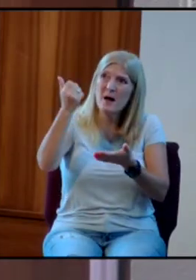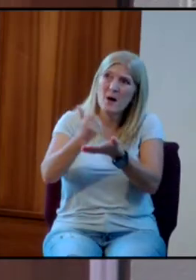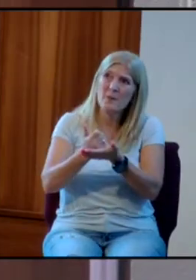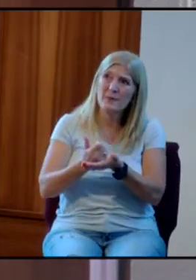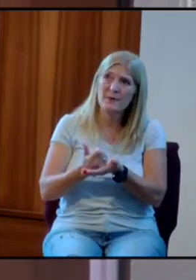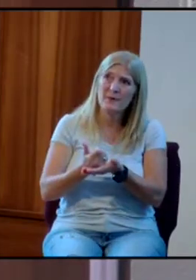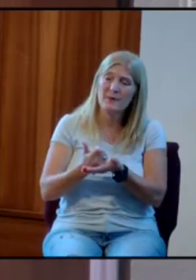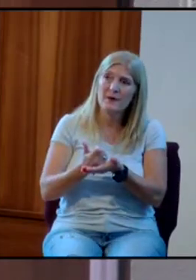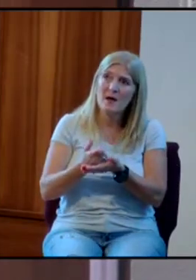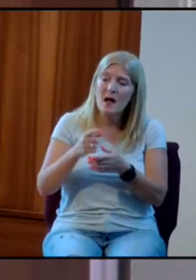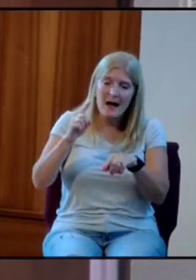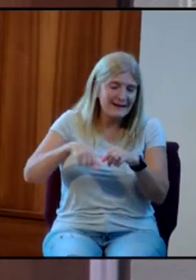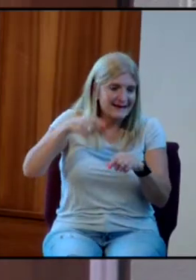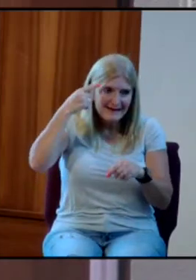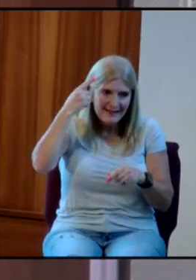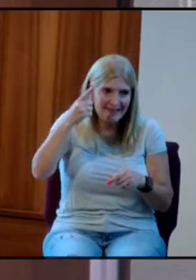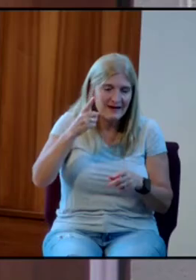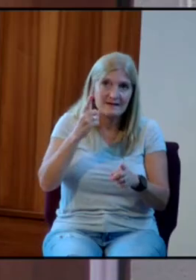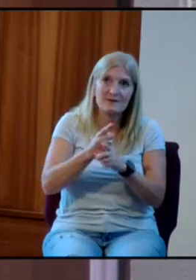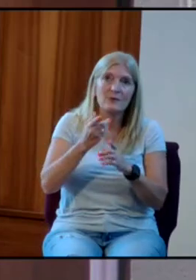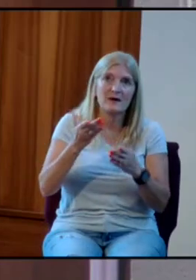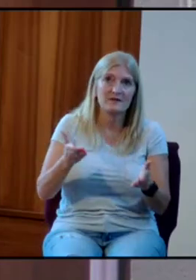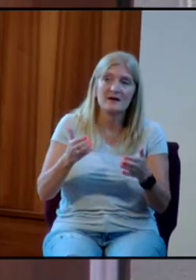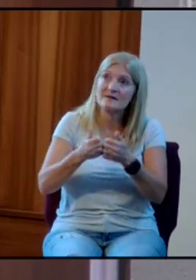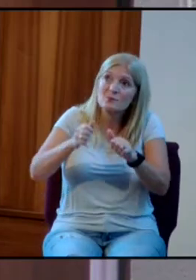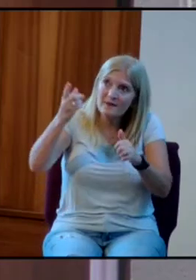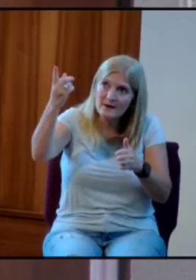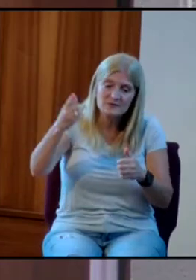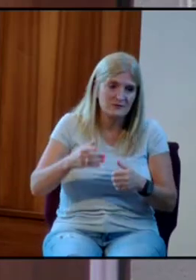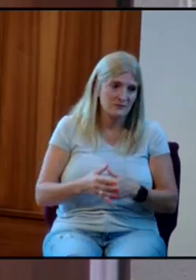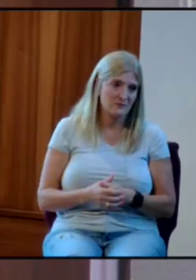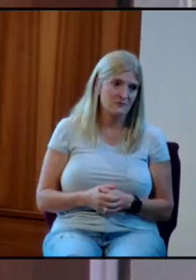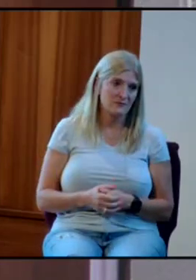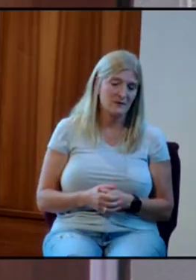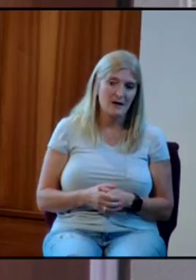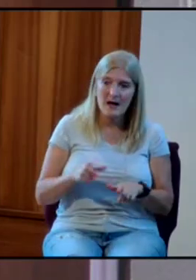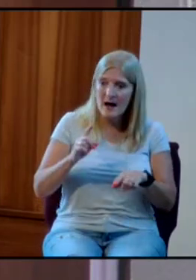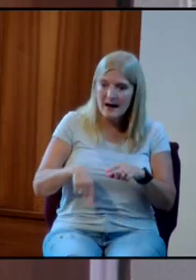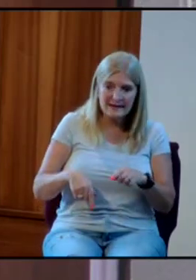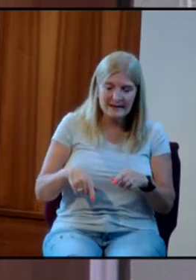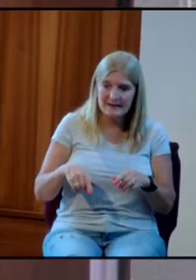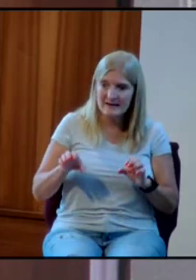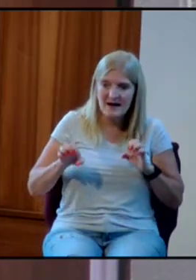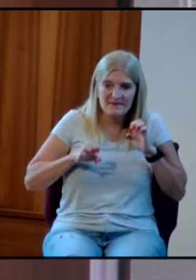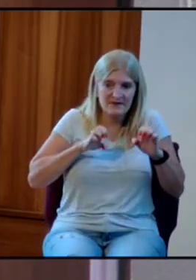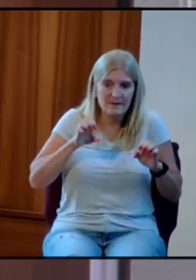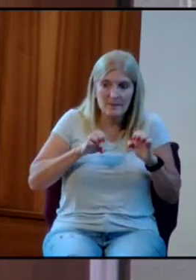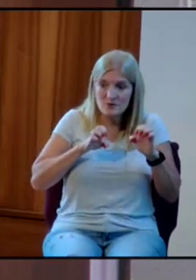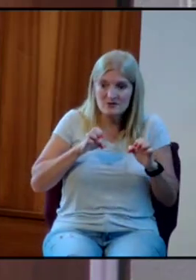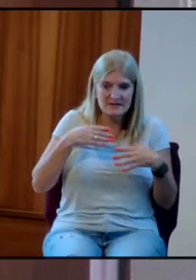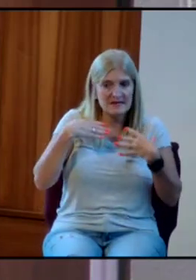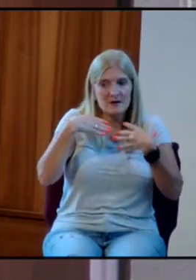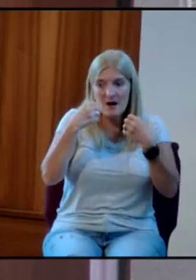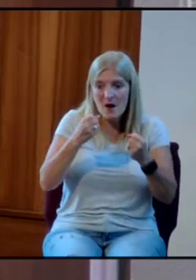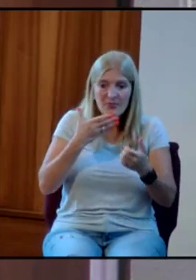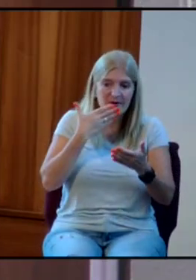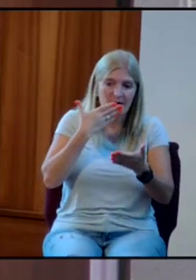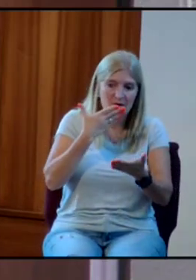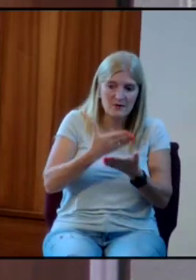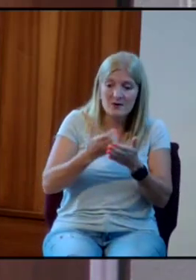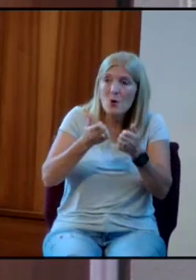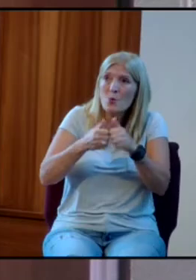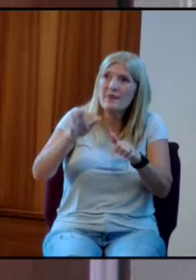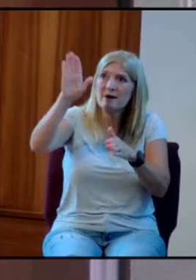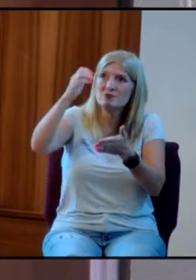I can't think the thoughts I want to think today without your help. I can't have the emotions that are healthy and good without your help.